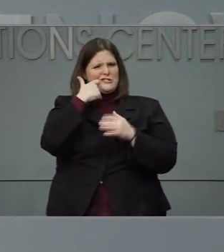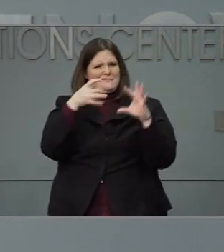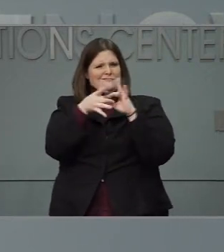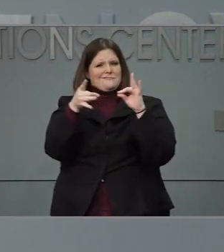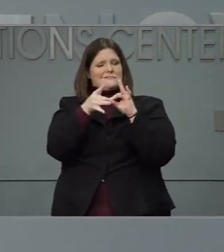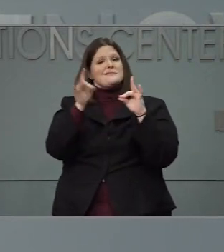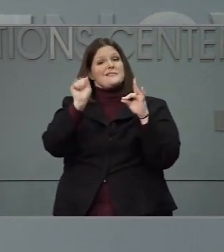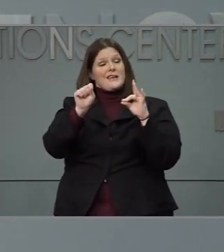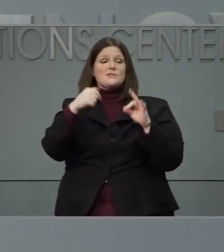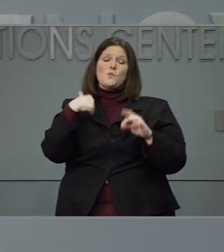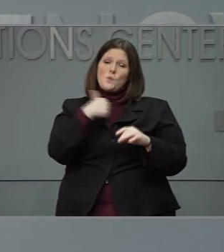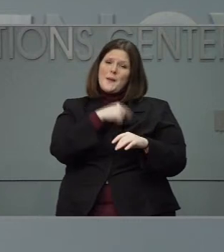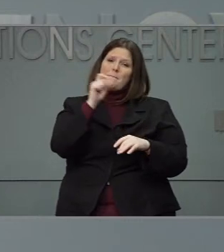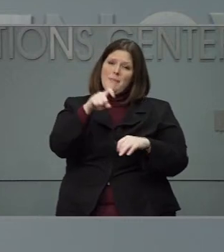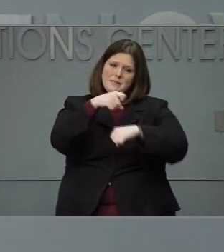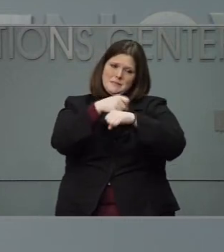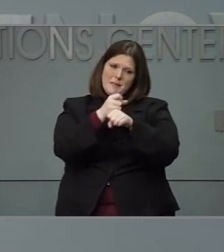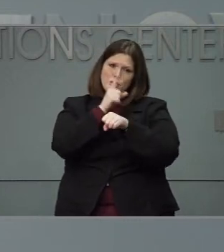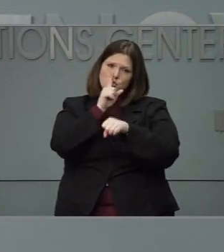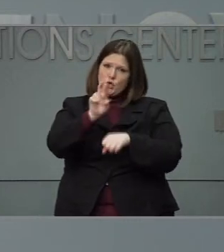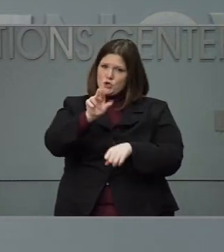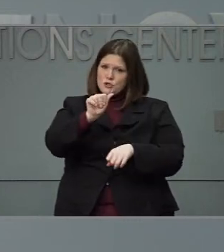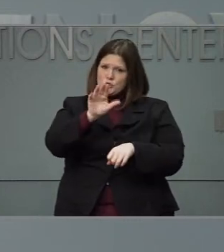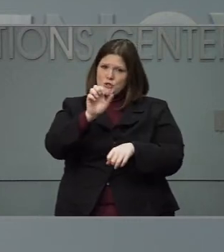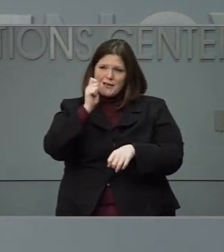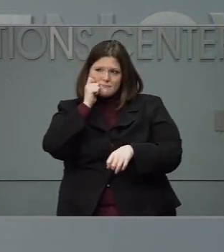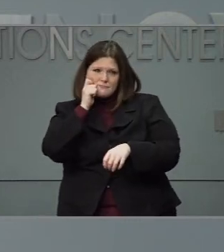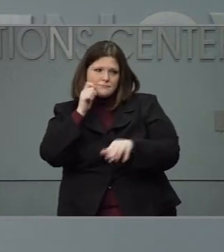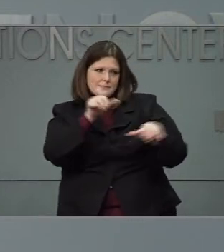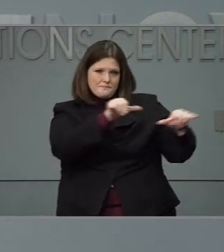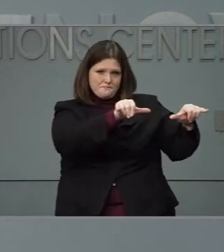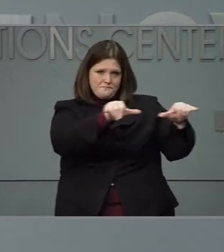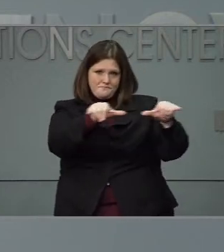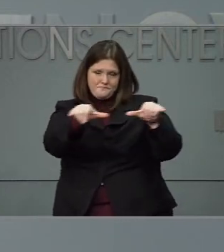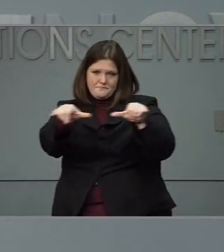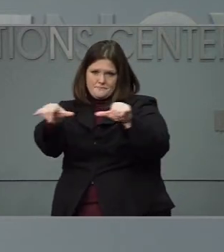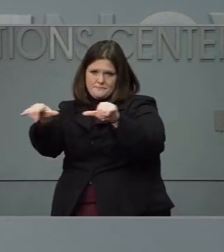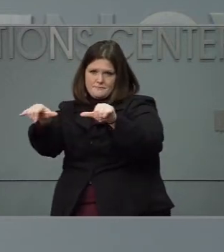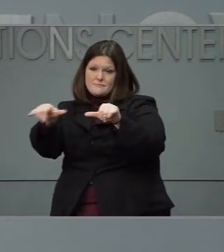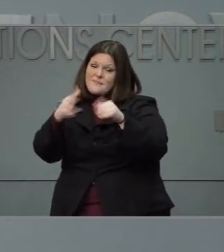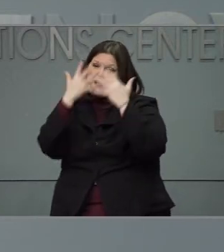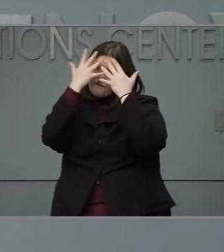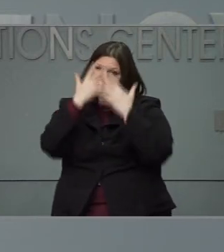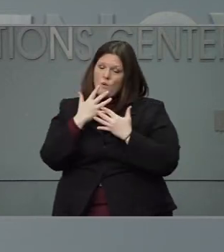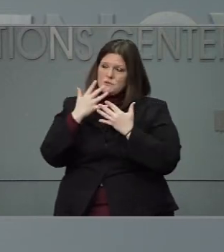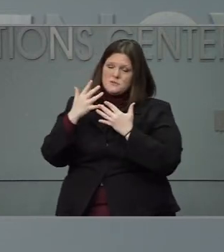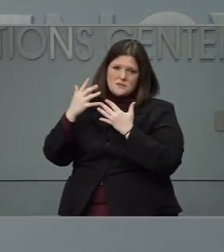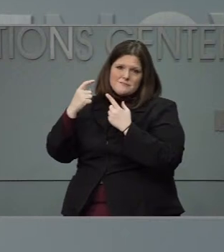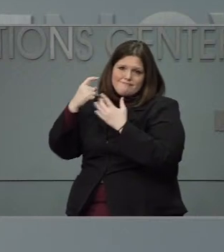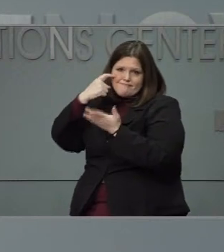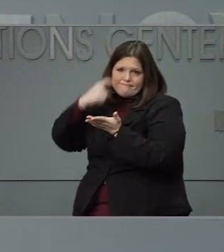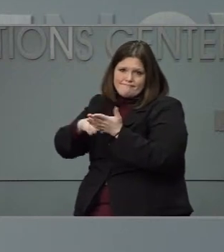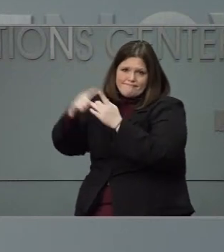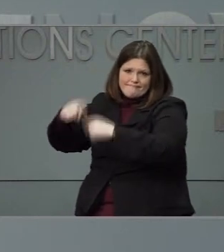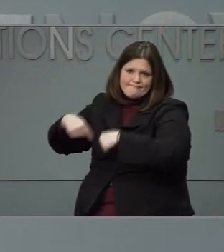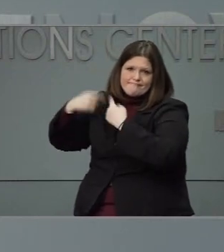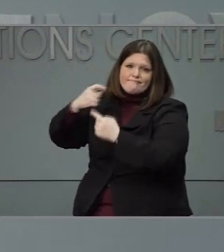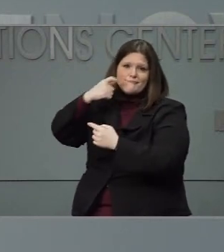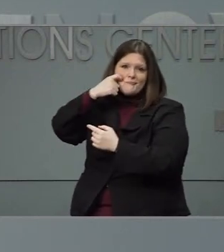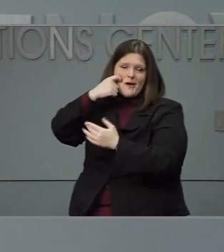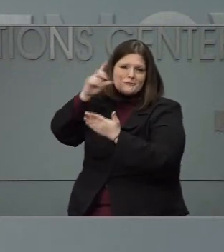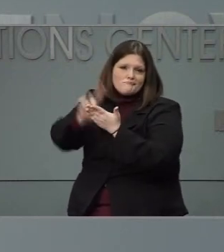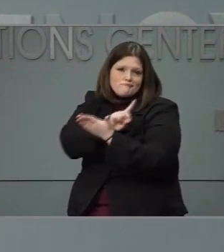sure that we are distributing vaccines equitably. There is a unfortunate long standing history of racial and